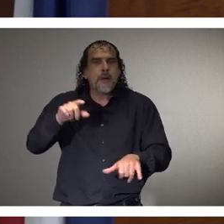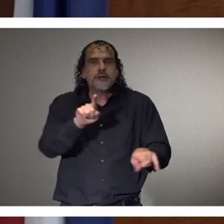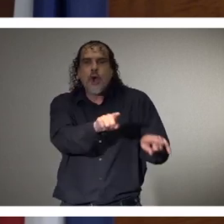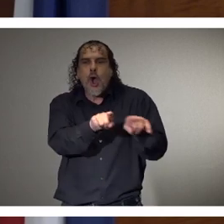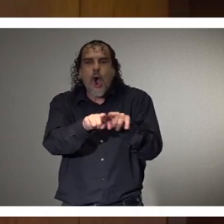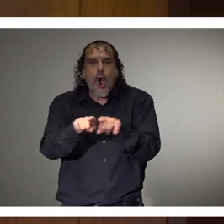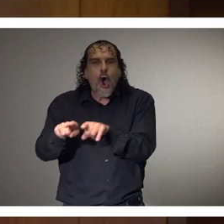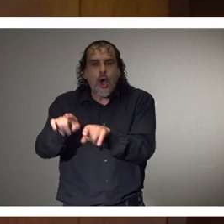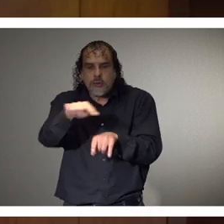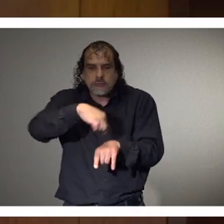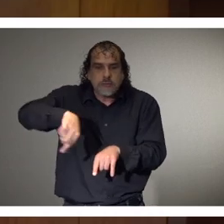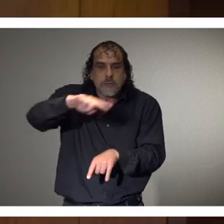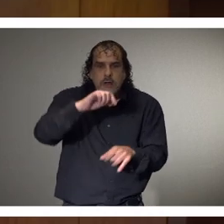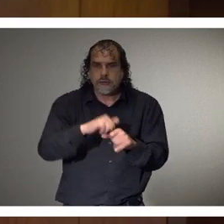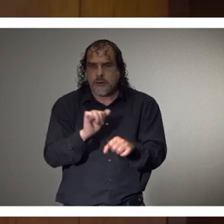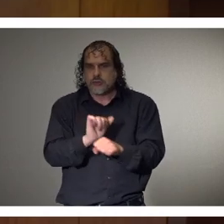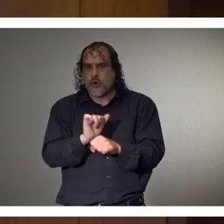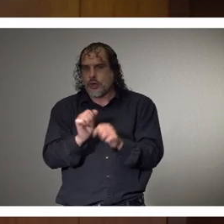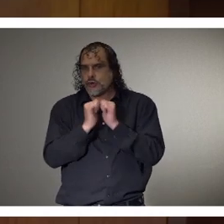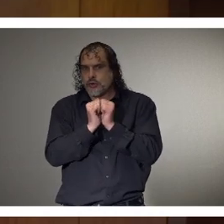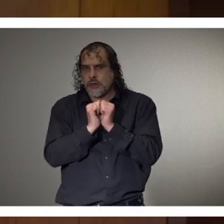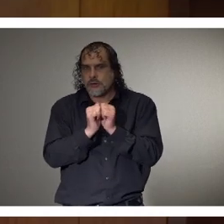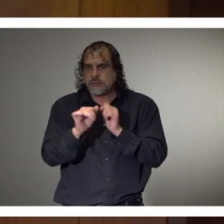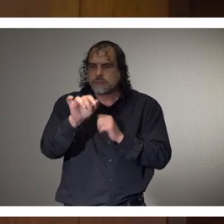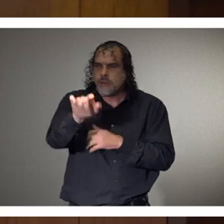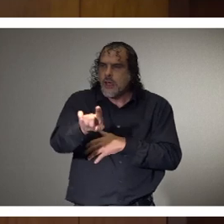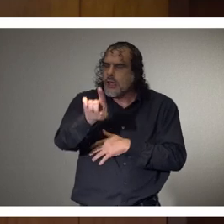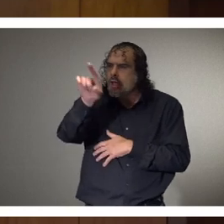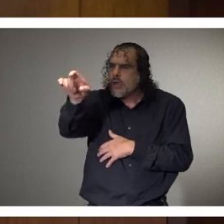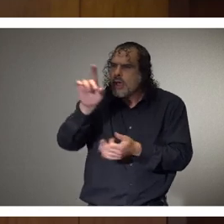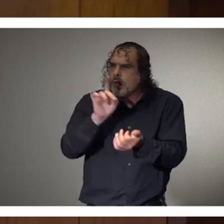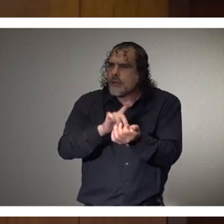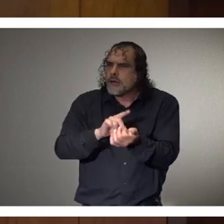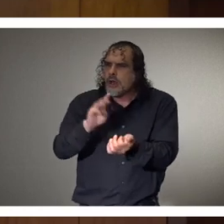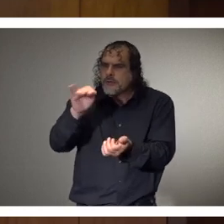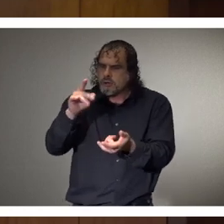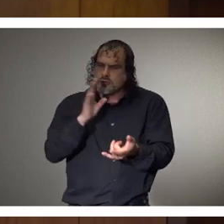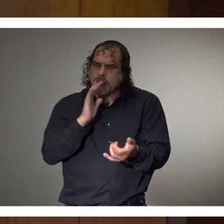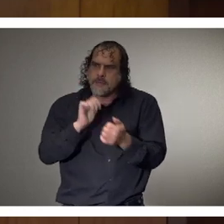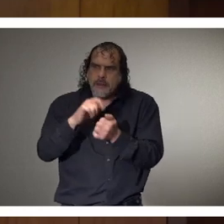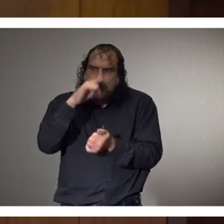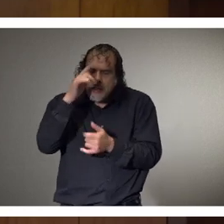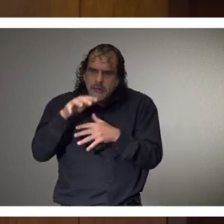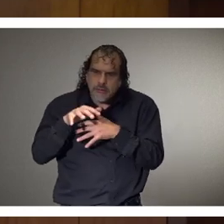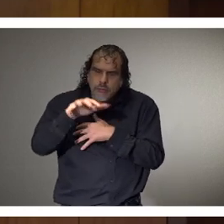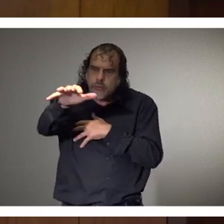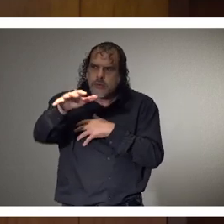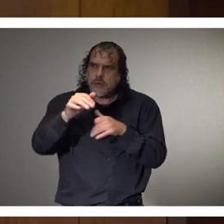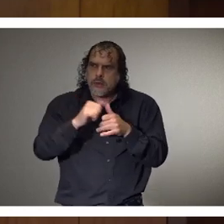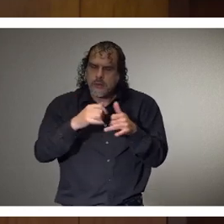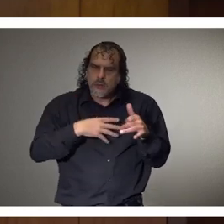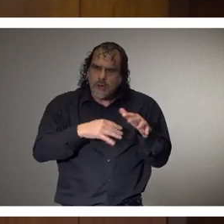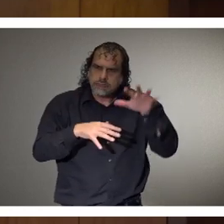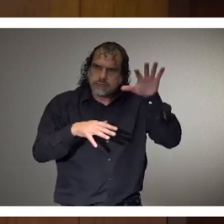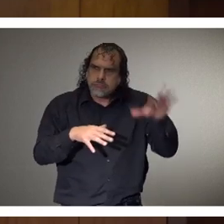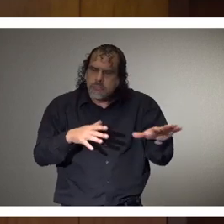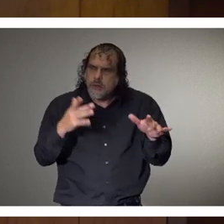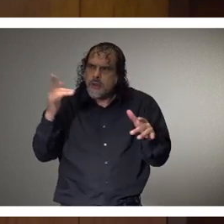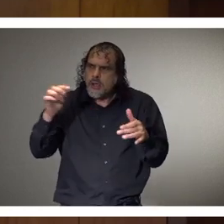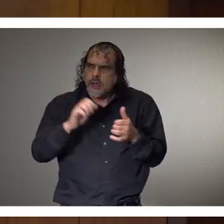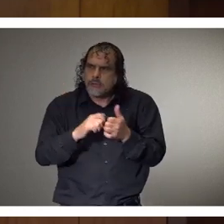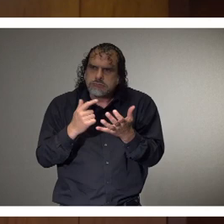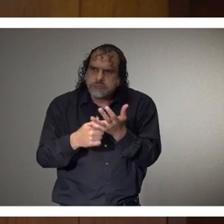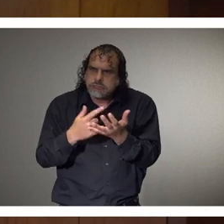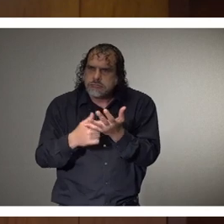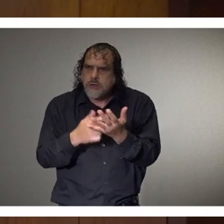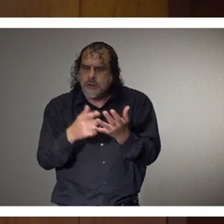come out of. Yes, ma'am. Dr. Byers, you, mentioned the racial disparity. knew that we had asked on a few occasions about that and